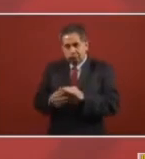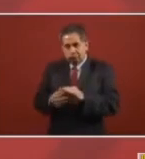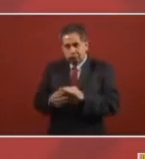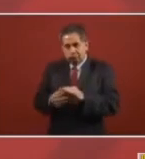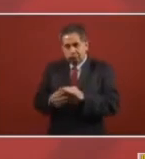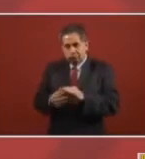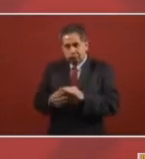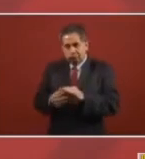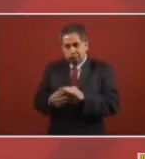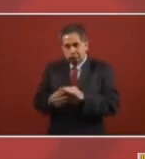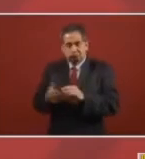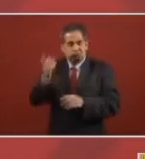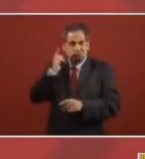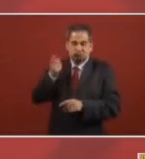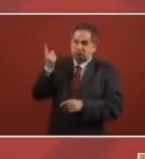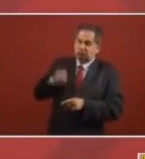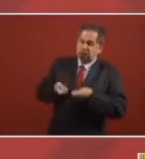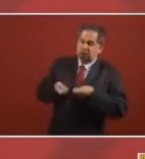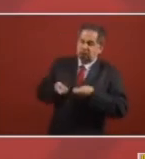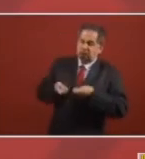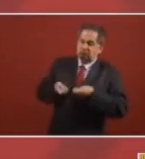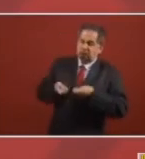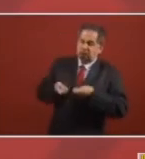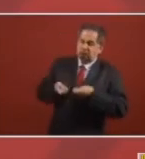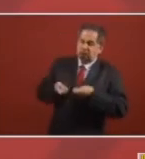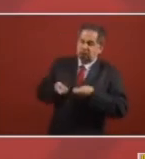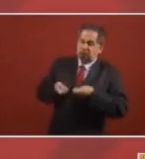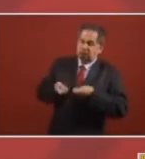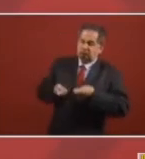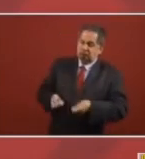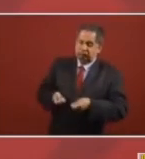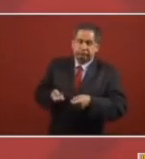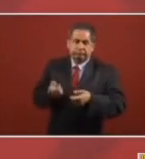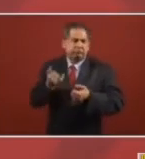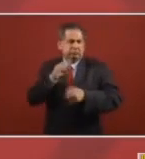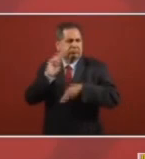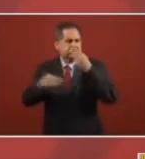of Latin America and of the world